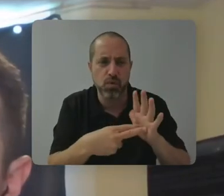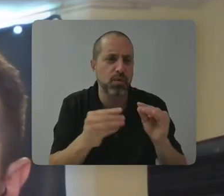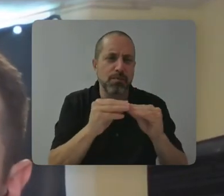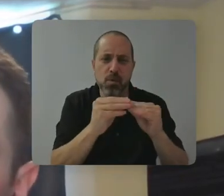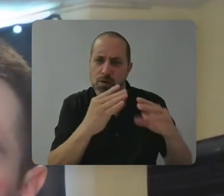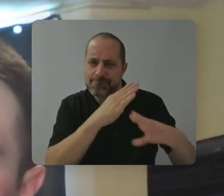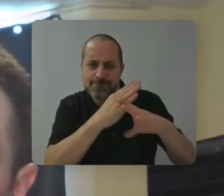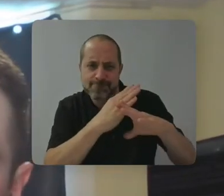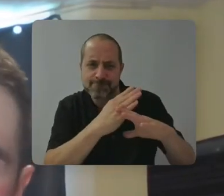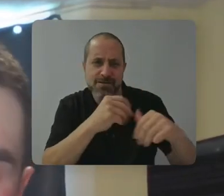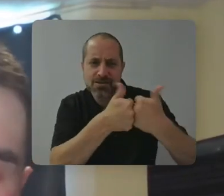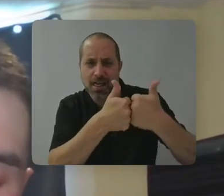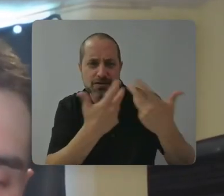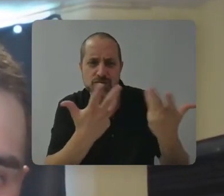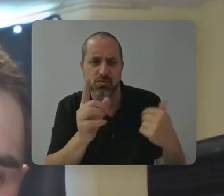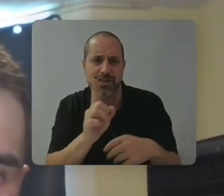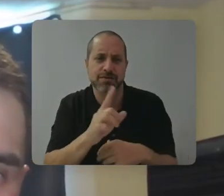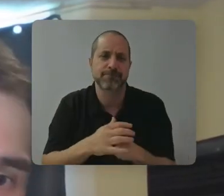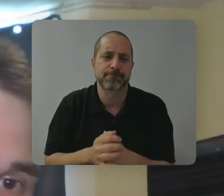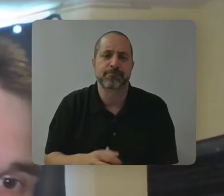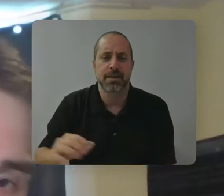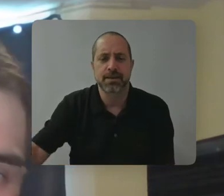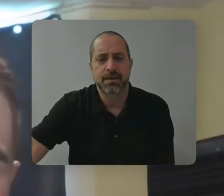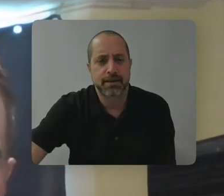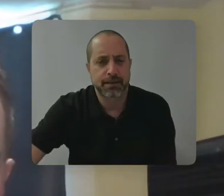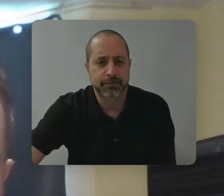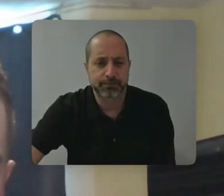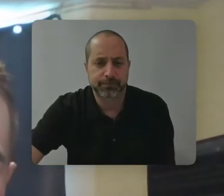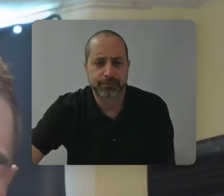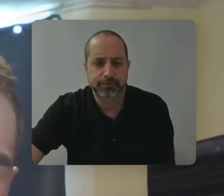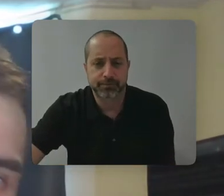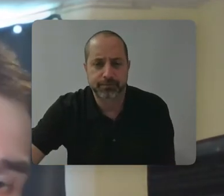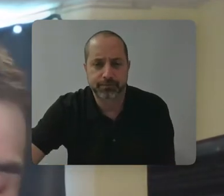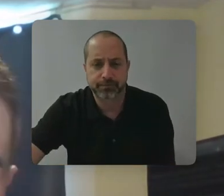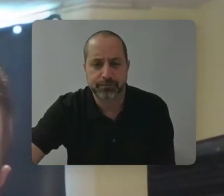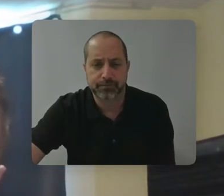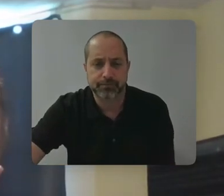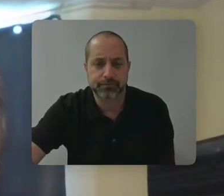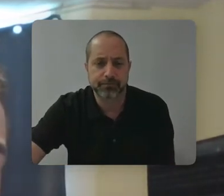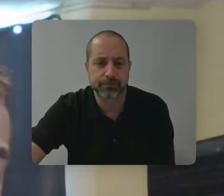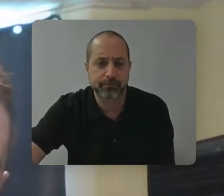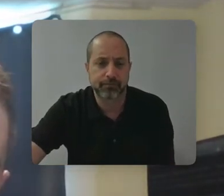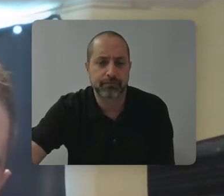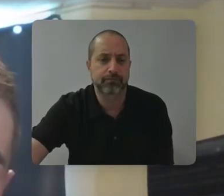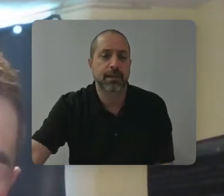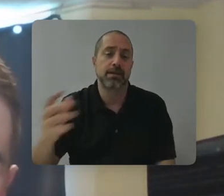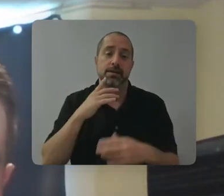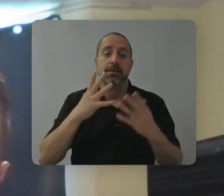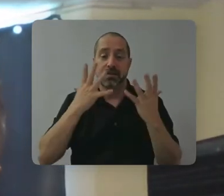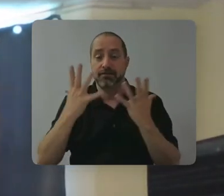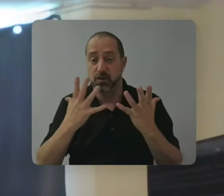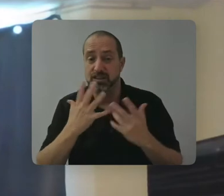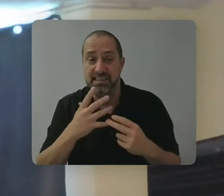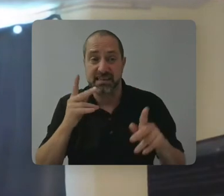Well, unfortunately, the reality I believe is the stigma surrounding it. People look at somebody that has mobility issues, such as